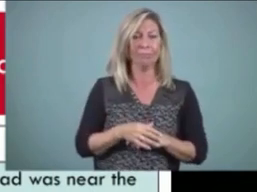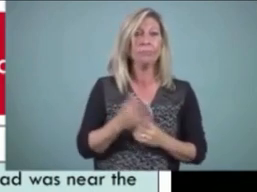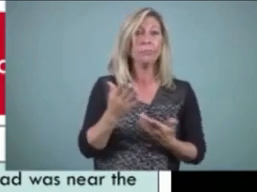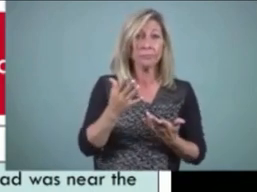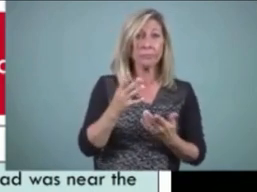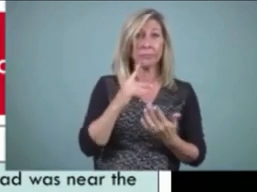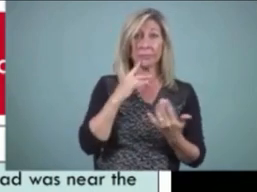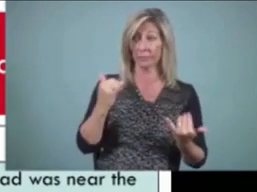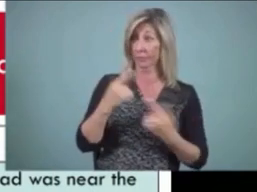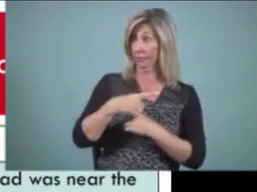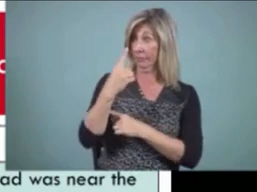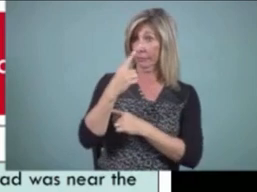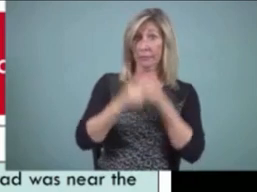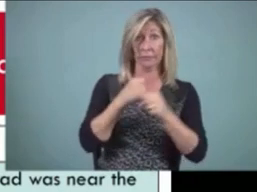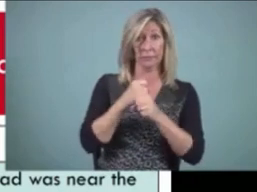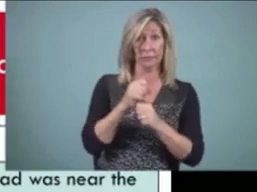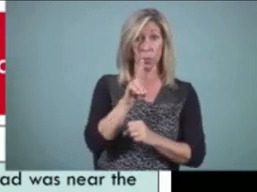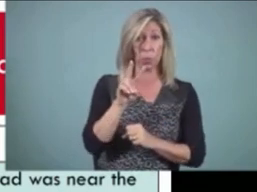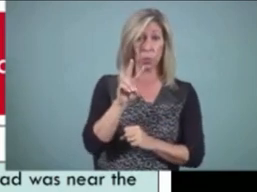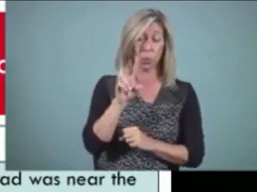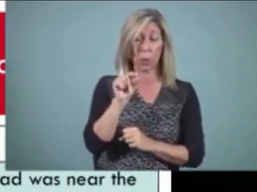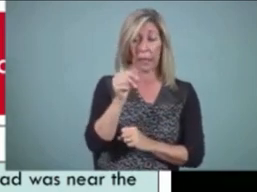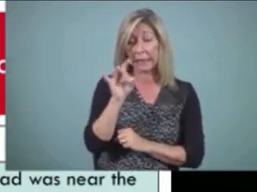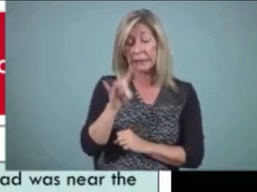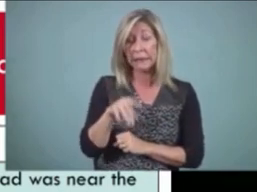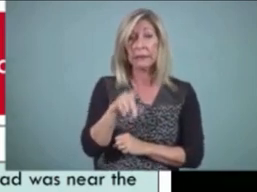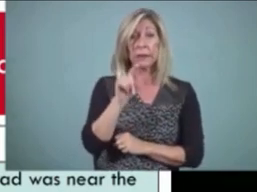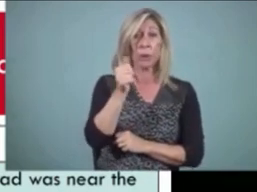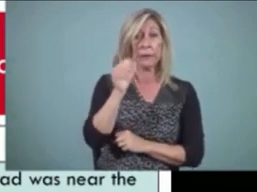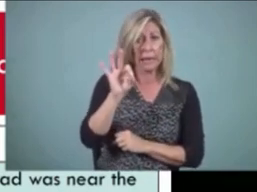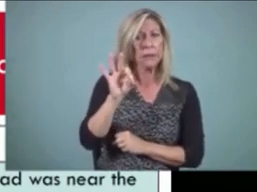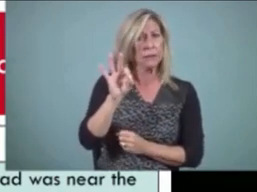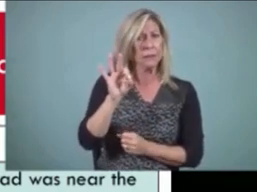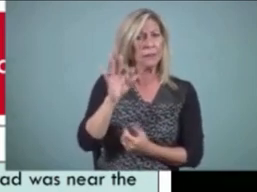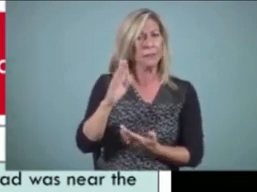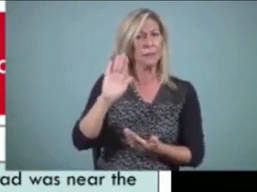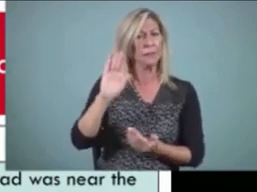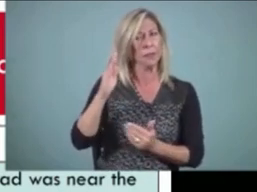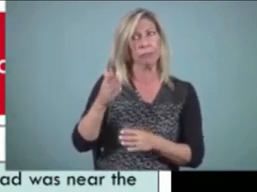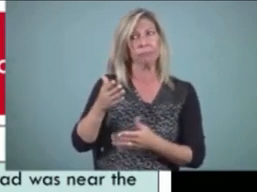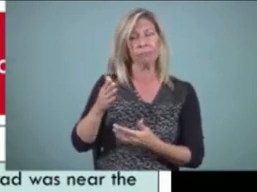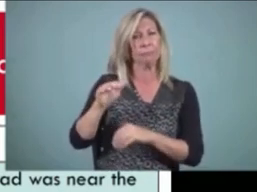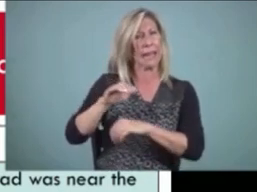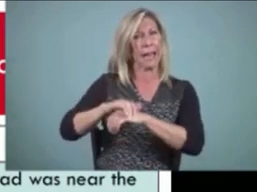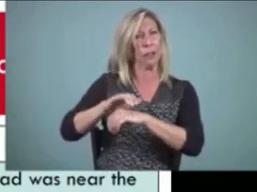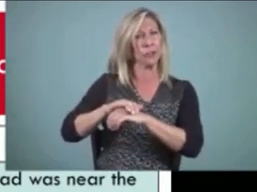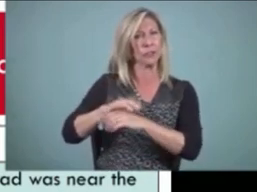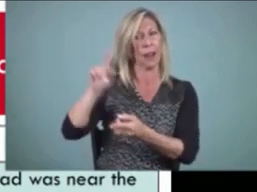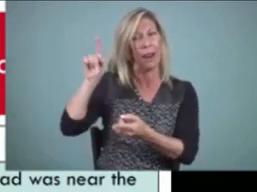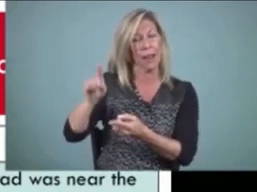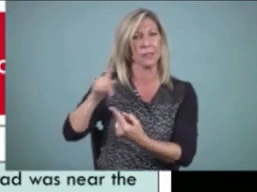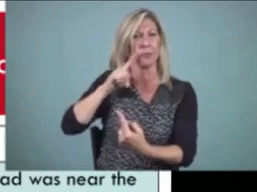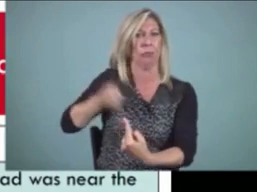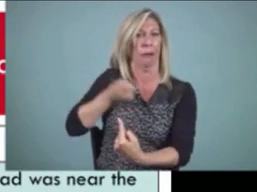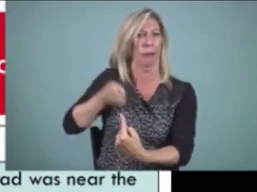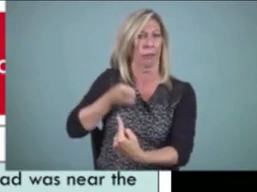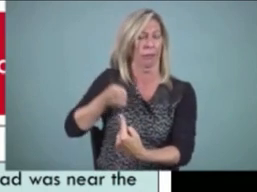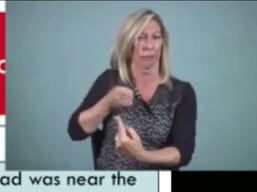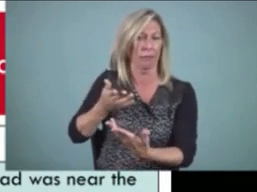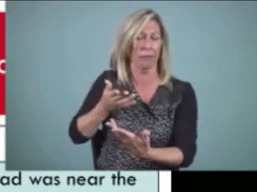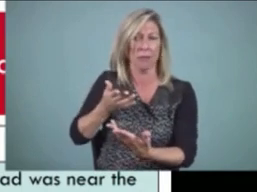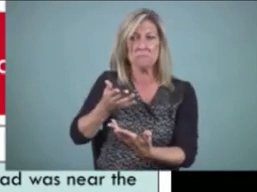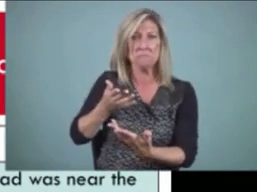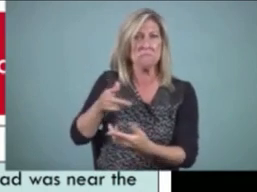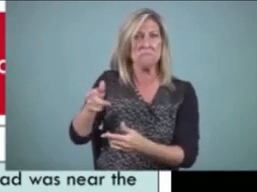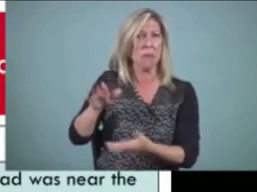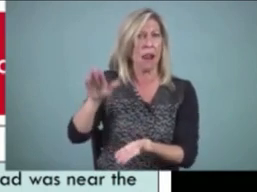have students who are less challenged with English. So they mightn't have quite as much difficulty getting this in standard English as this student